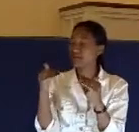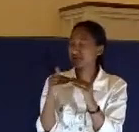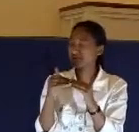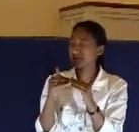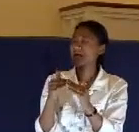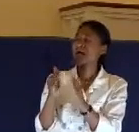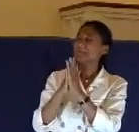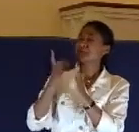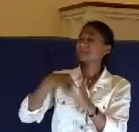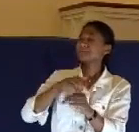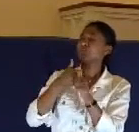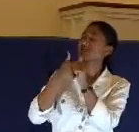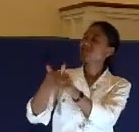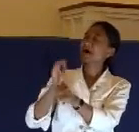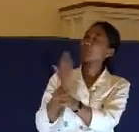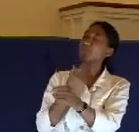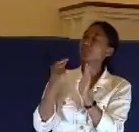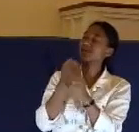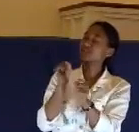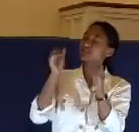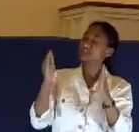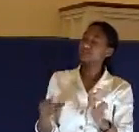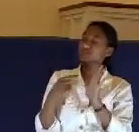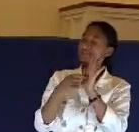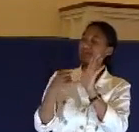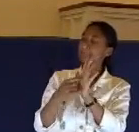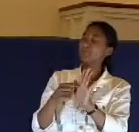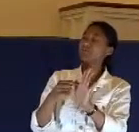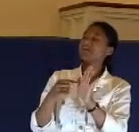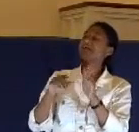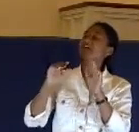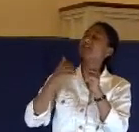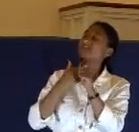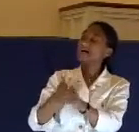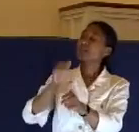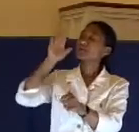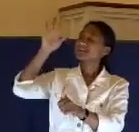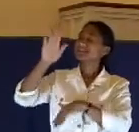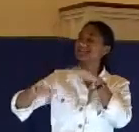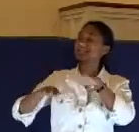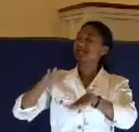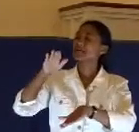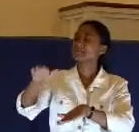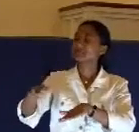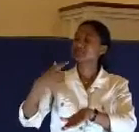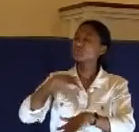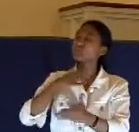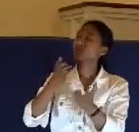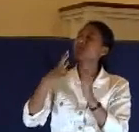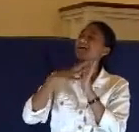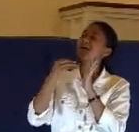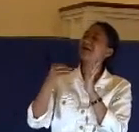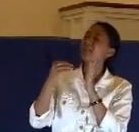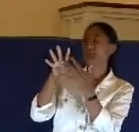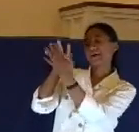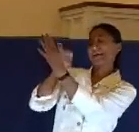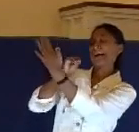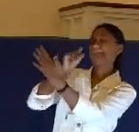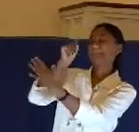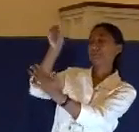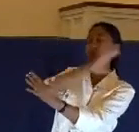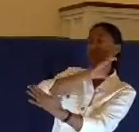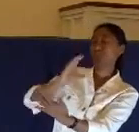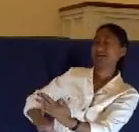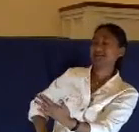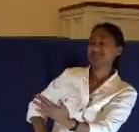our savior. May we emulate him in every way. And, Lord, we can't do this on our